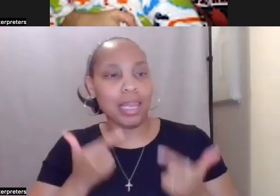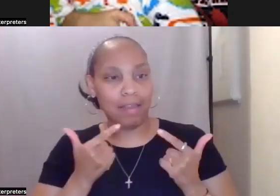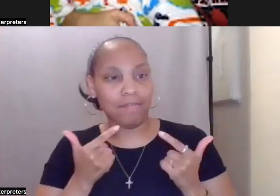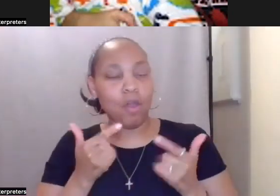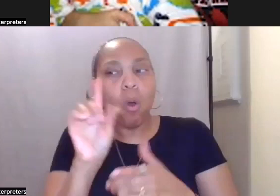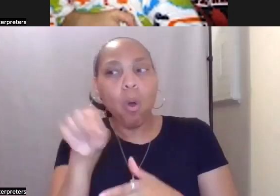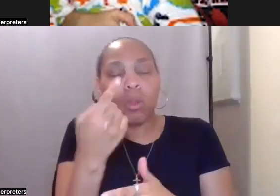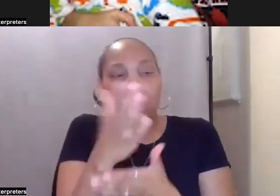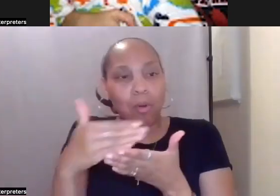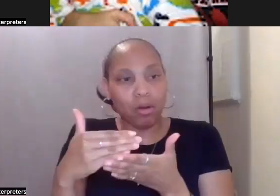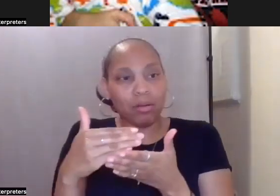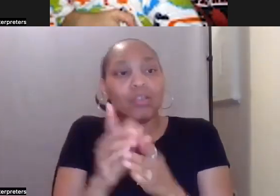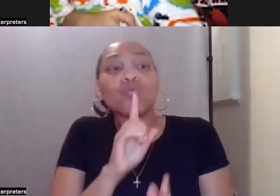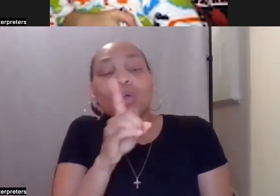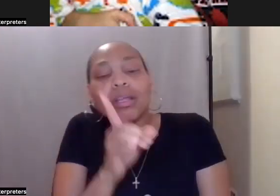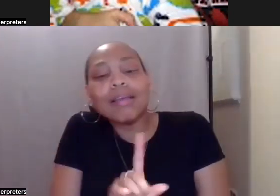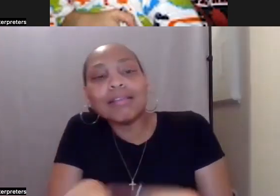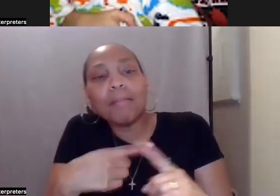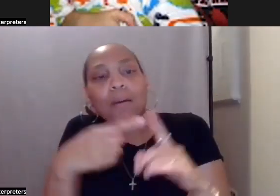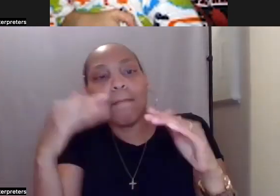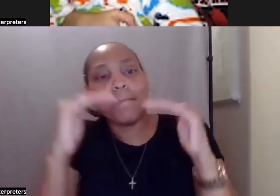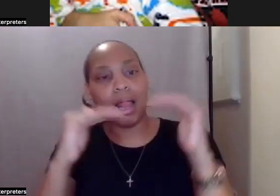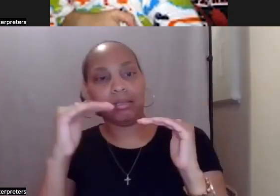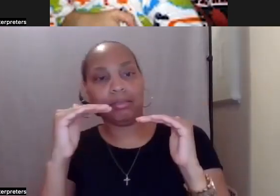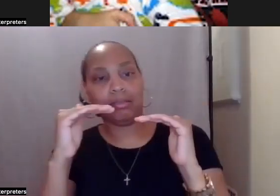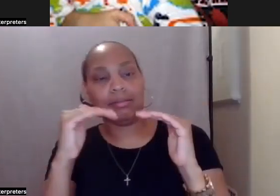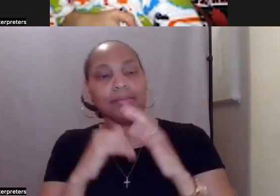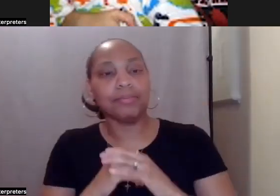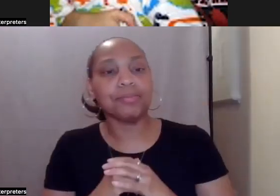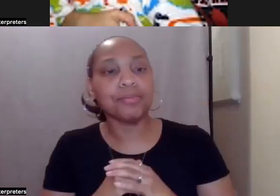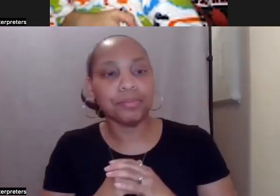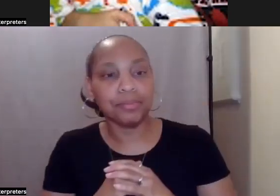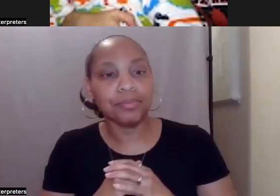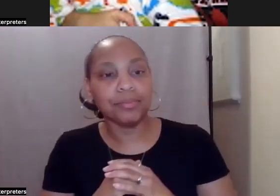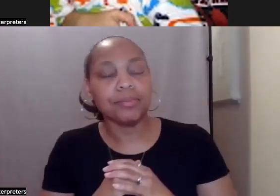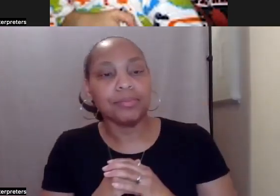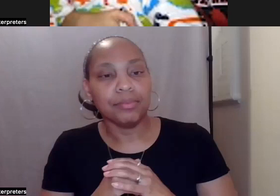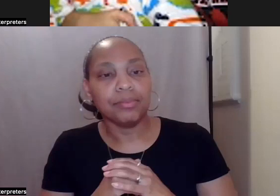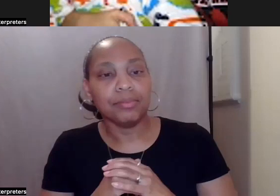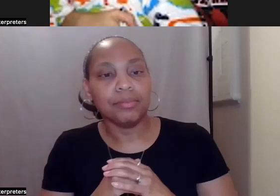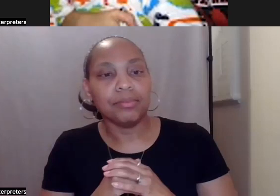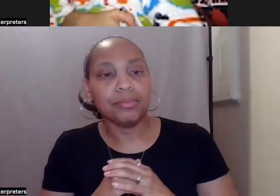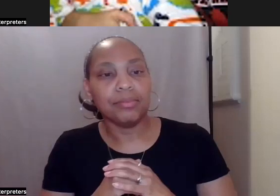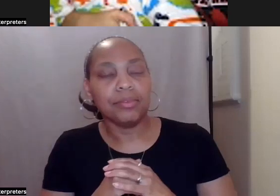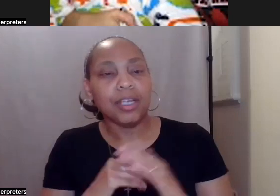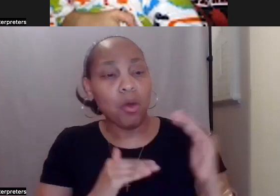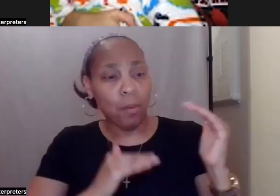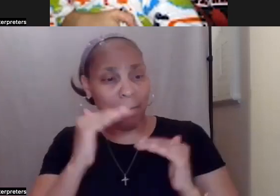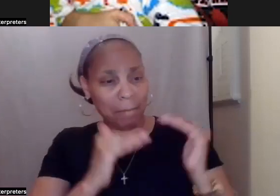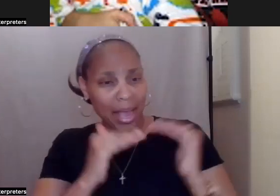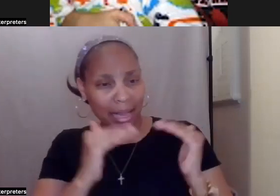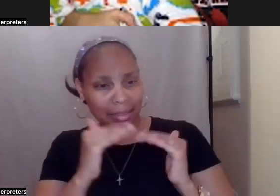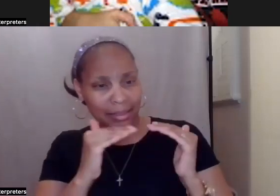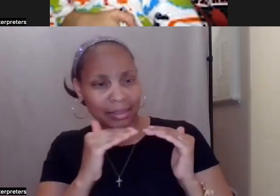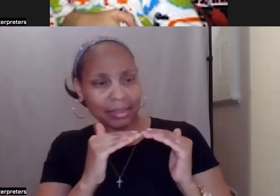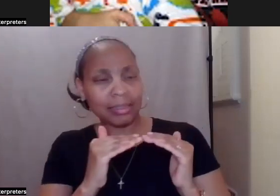to a person and what's important for a person. And with that balance, comes this question, right? This question comes